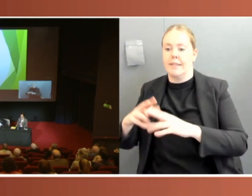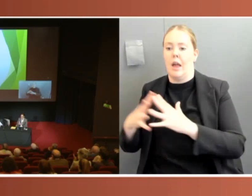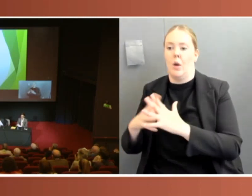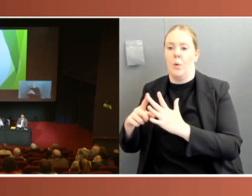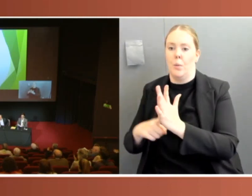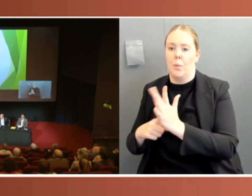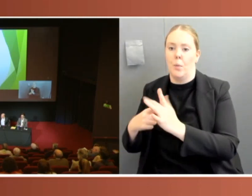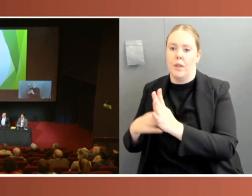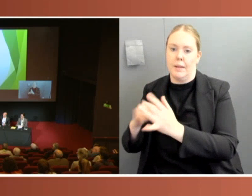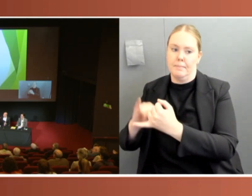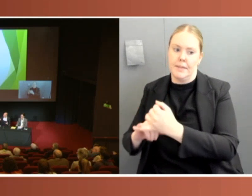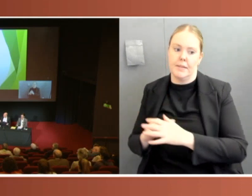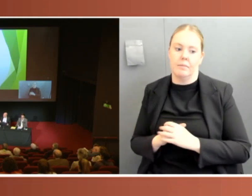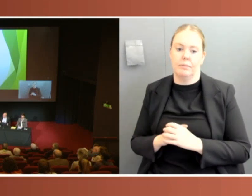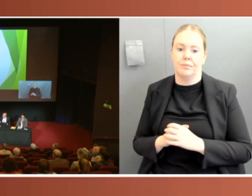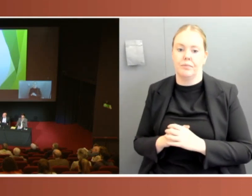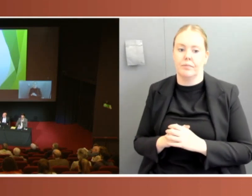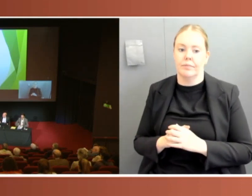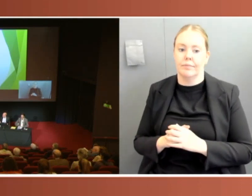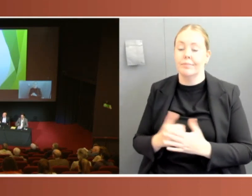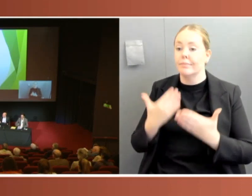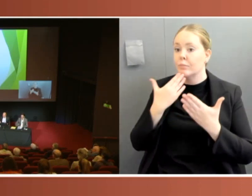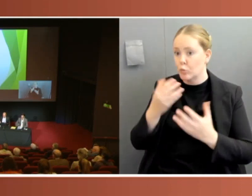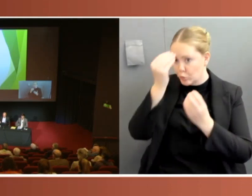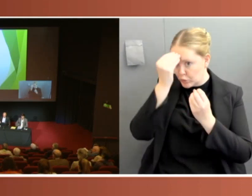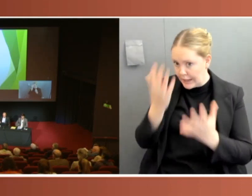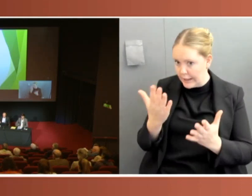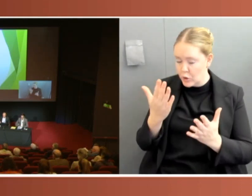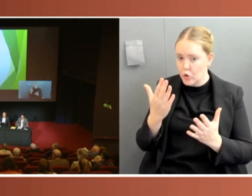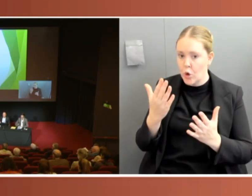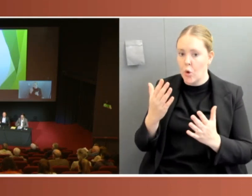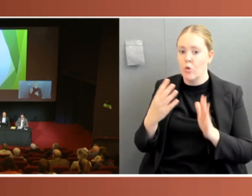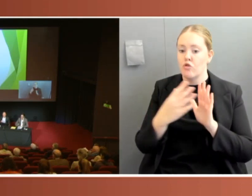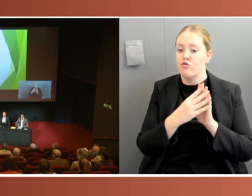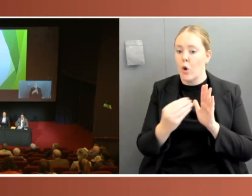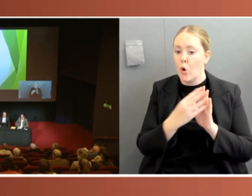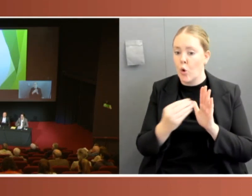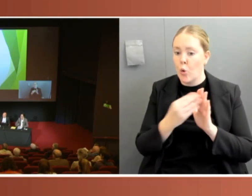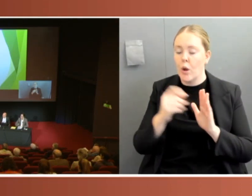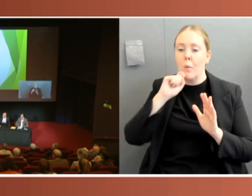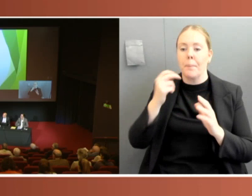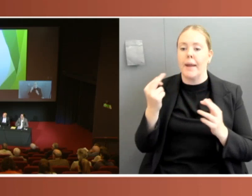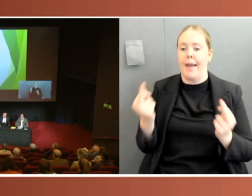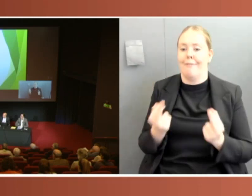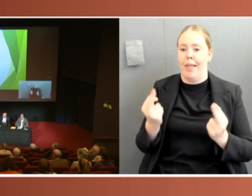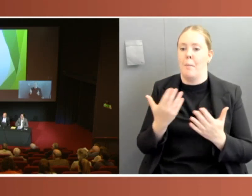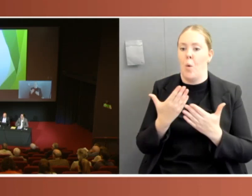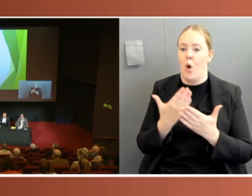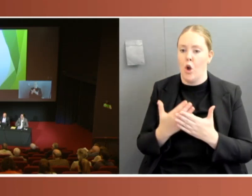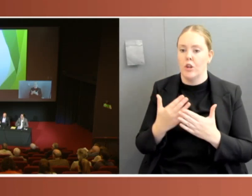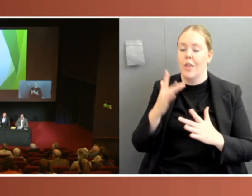I'll just let you know a recording of a lecture and information about our future lectures will be available on the Senate Lecture Series website. on the